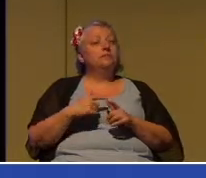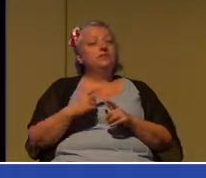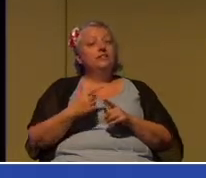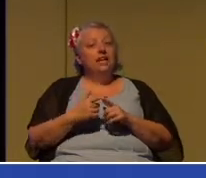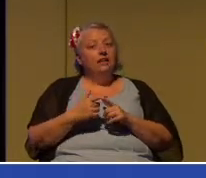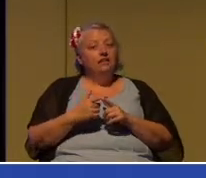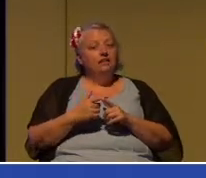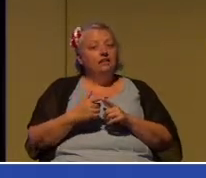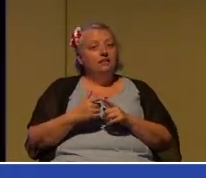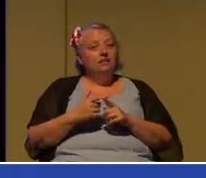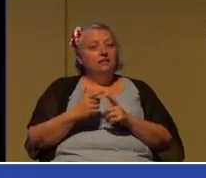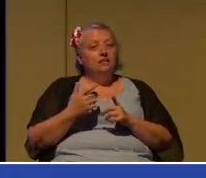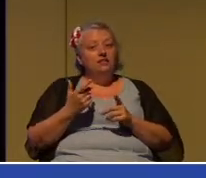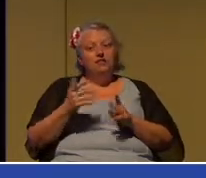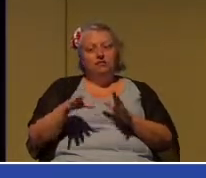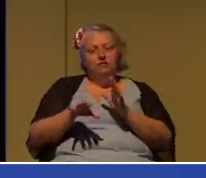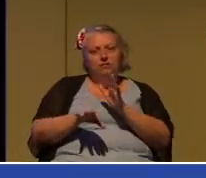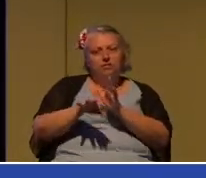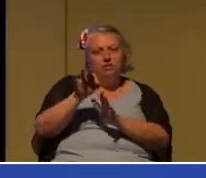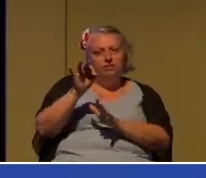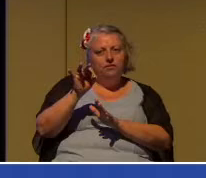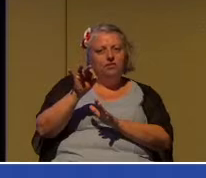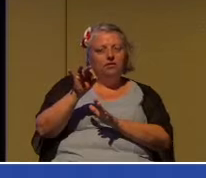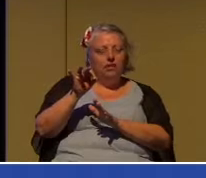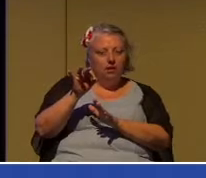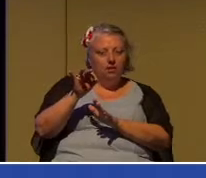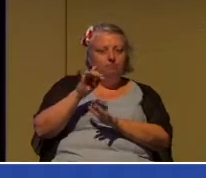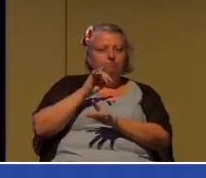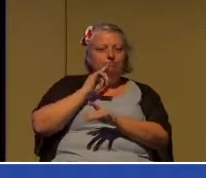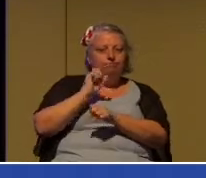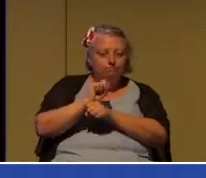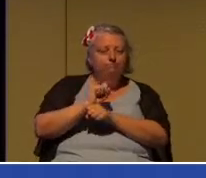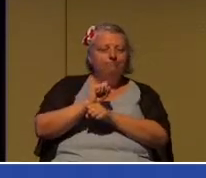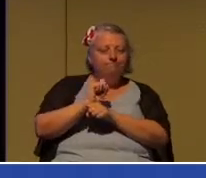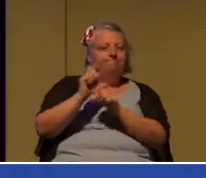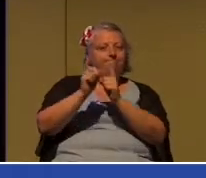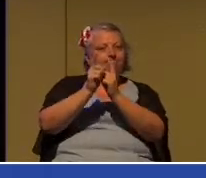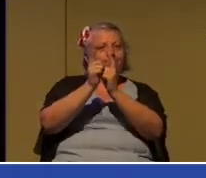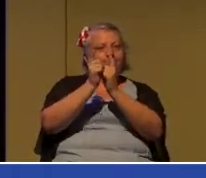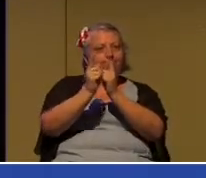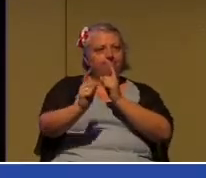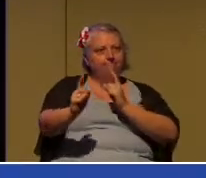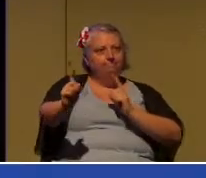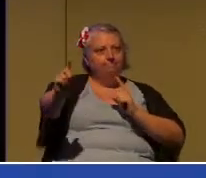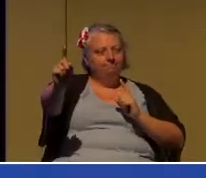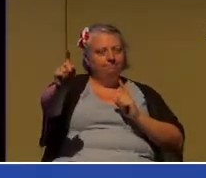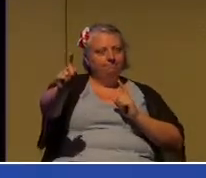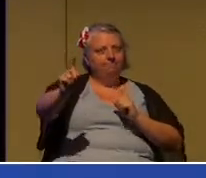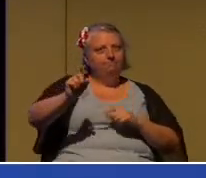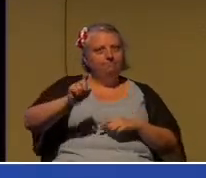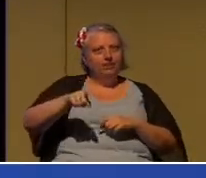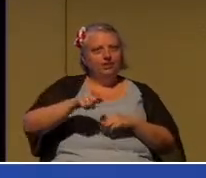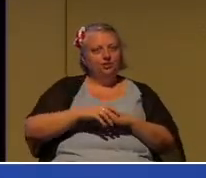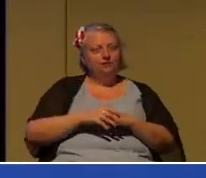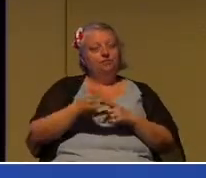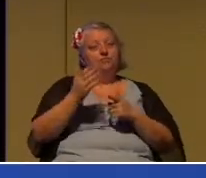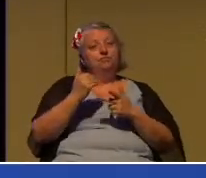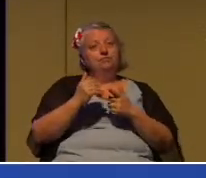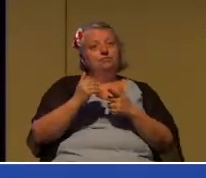that it's time to move on, nevertheless, we need to bring appropriate